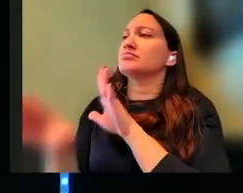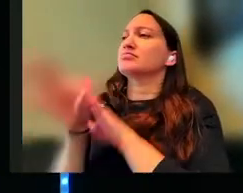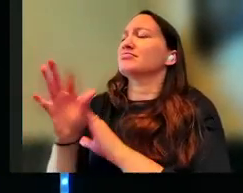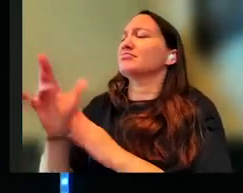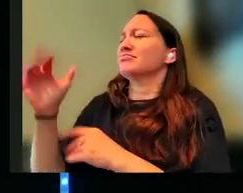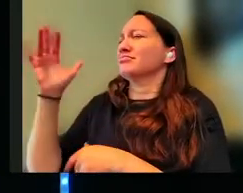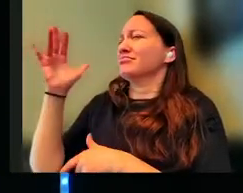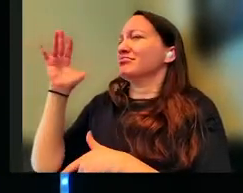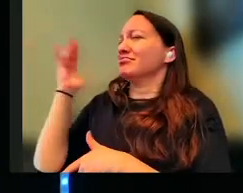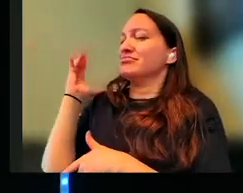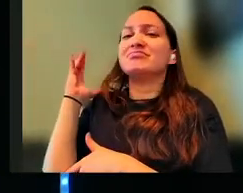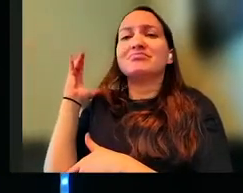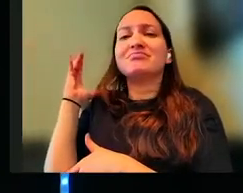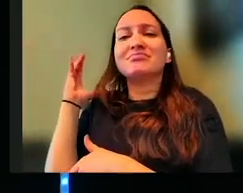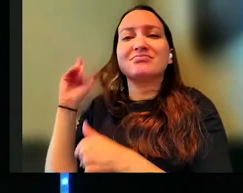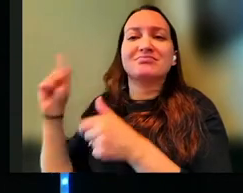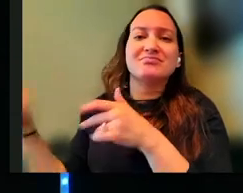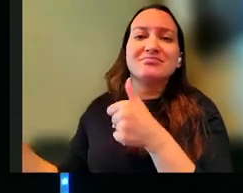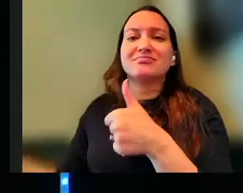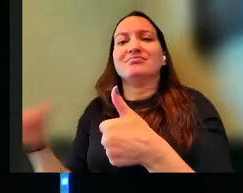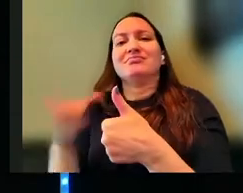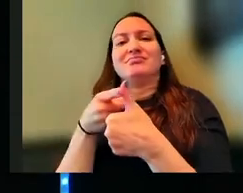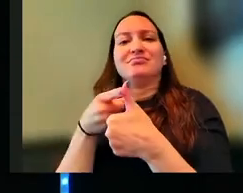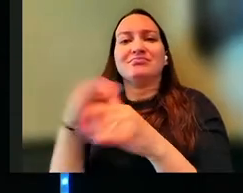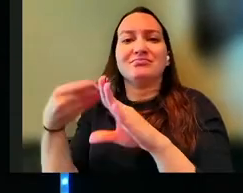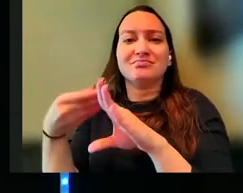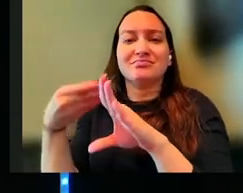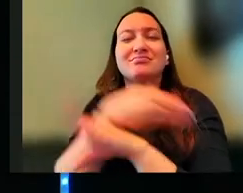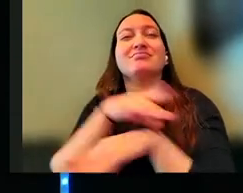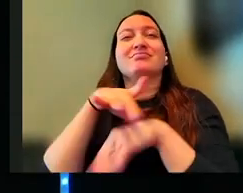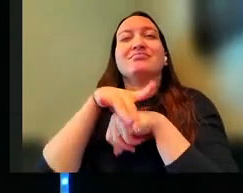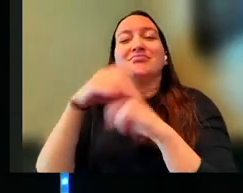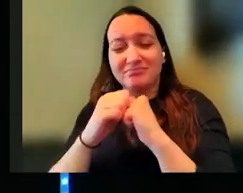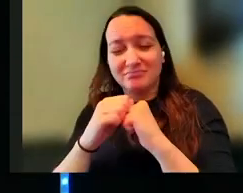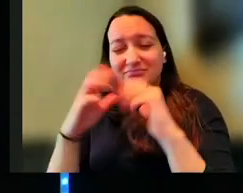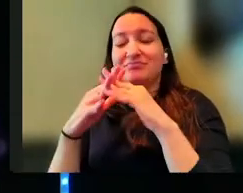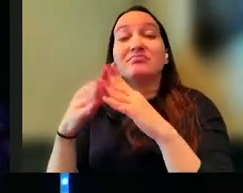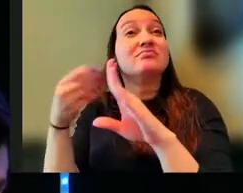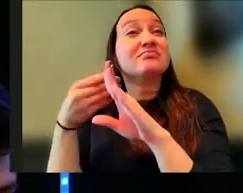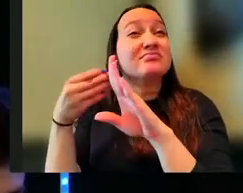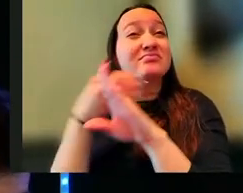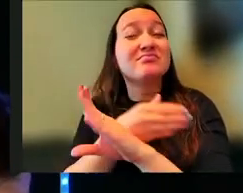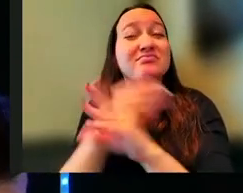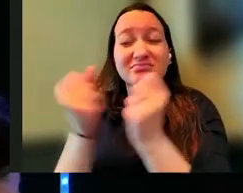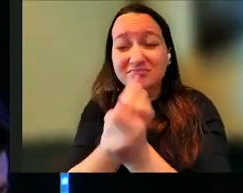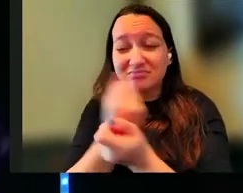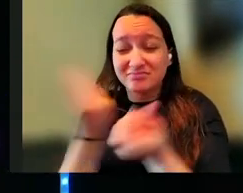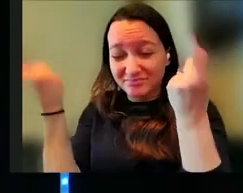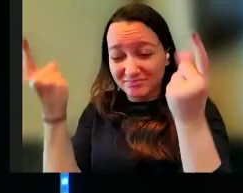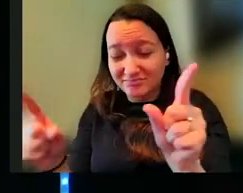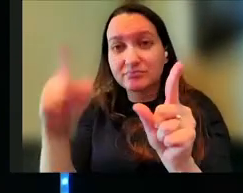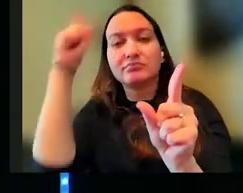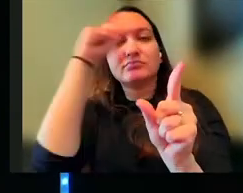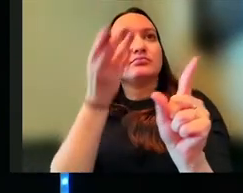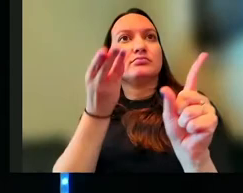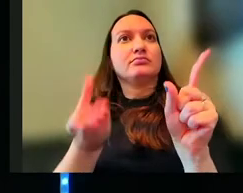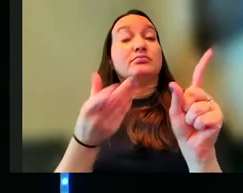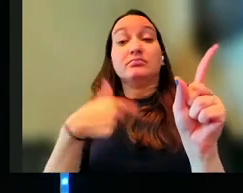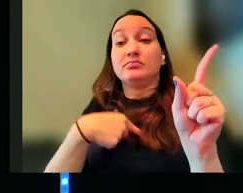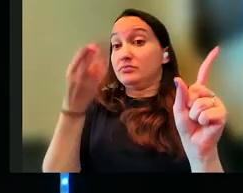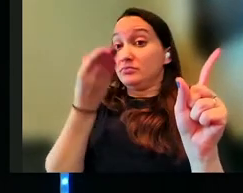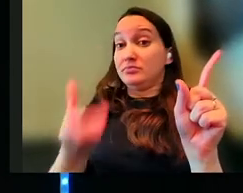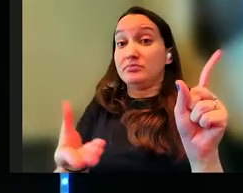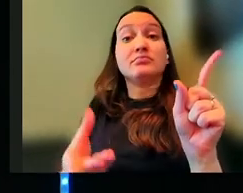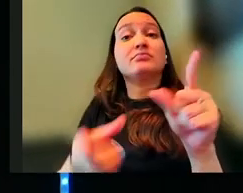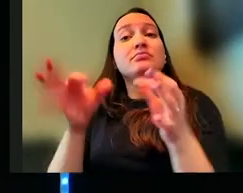ages past at the very first, before the earth began, before all of creation. Wisdom was there. I was there, verse 29,